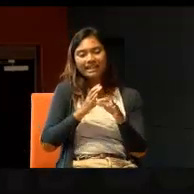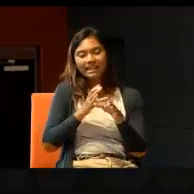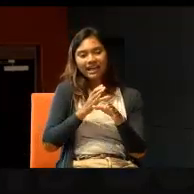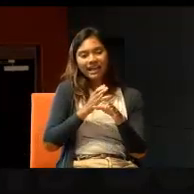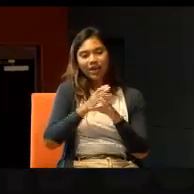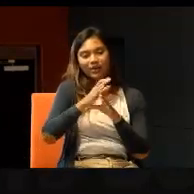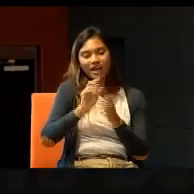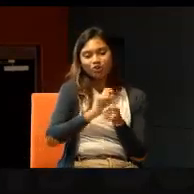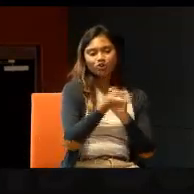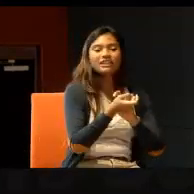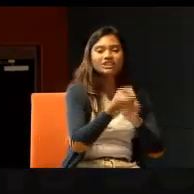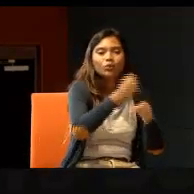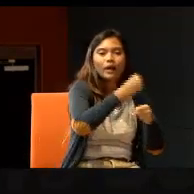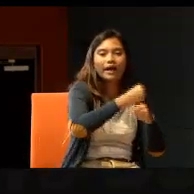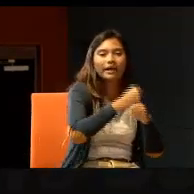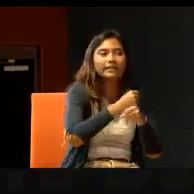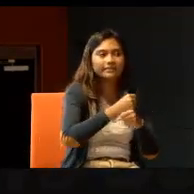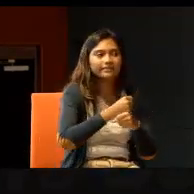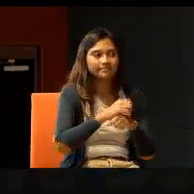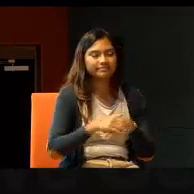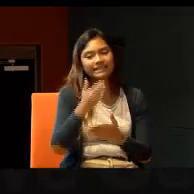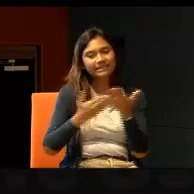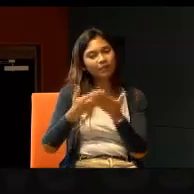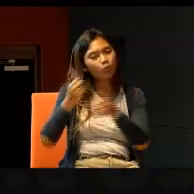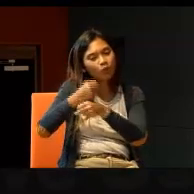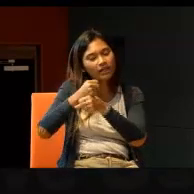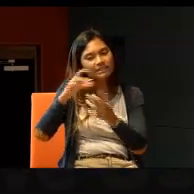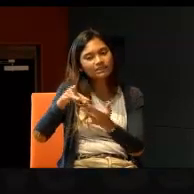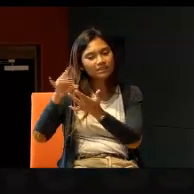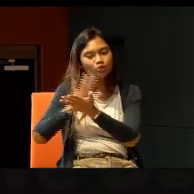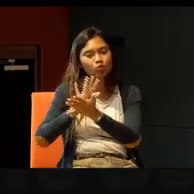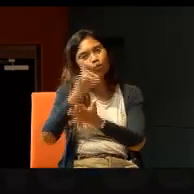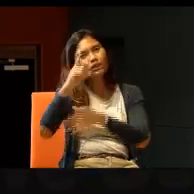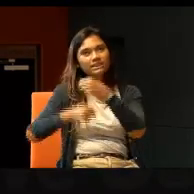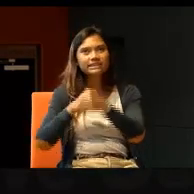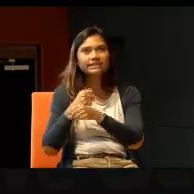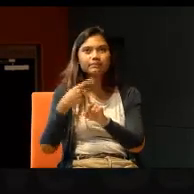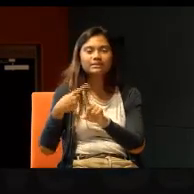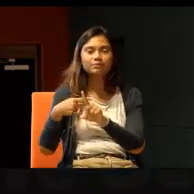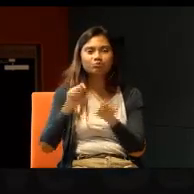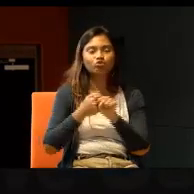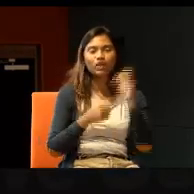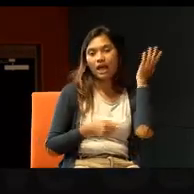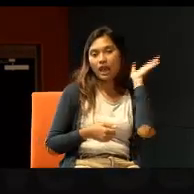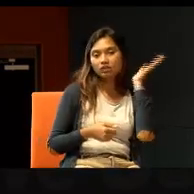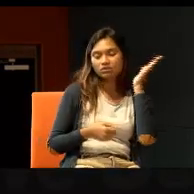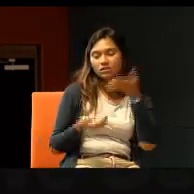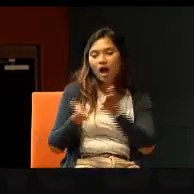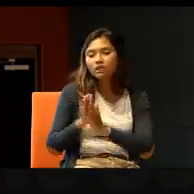but they have been working, special schools, for about one year plus. The lecturer asked us, do you think,